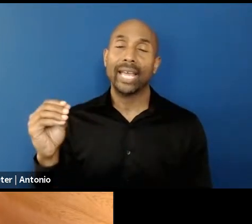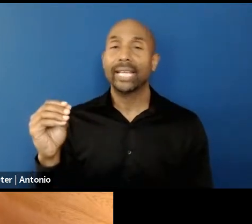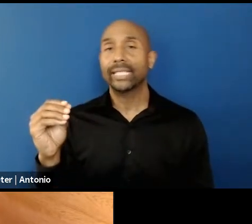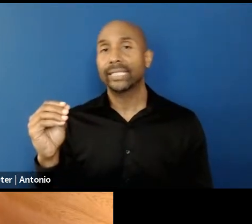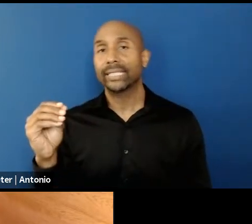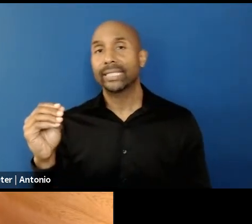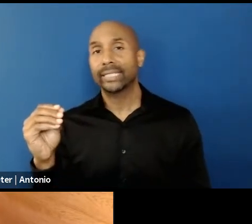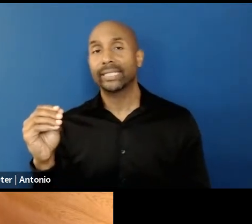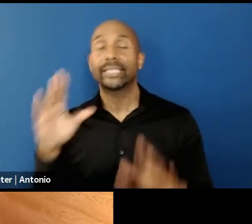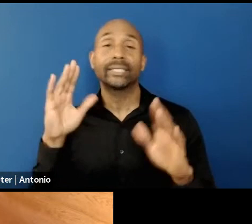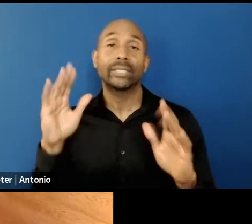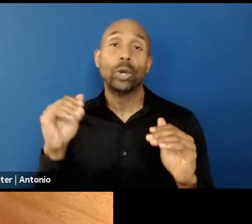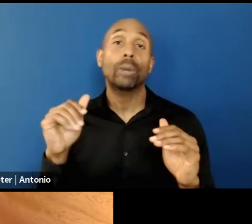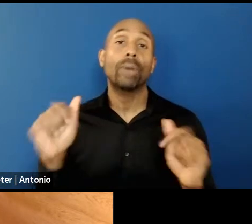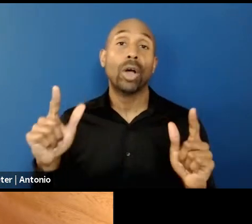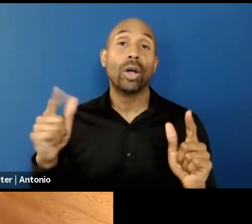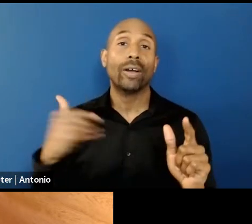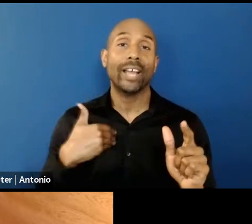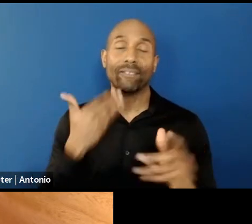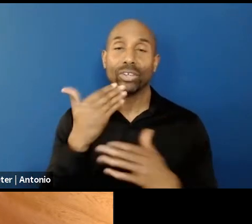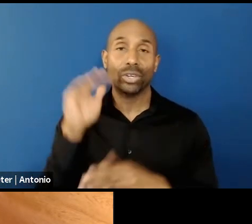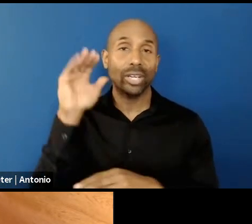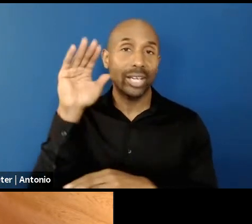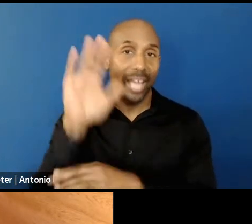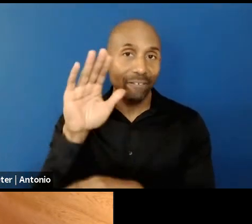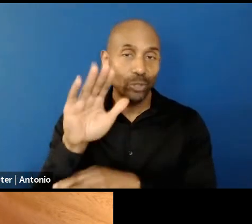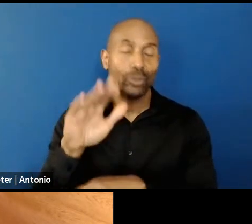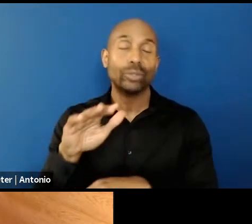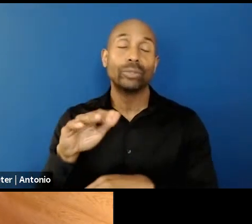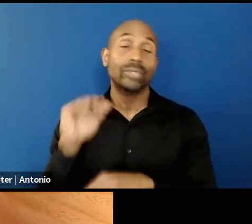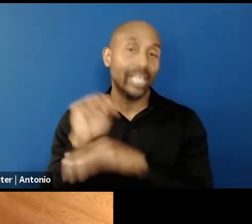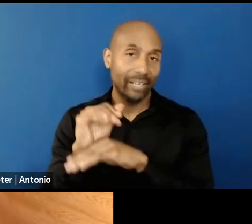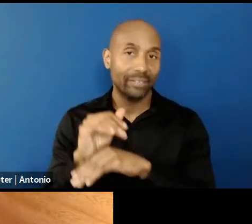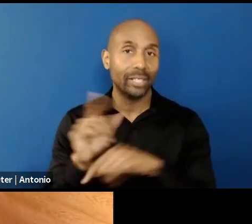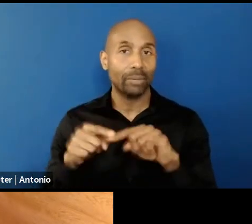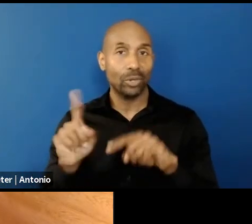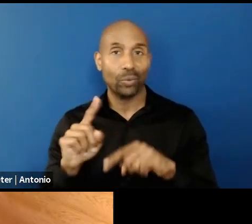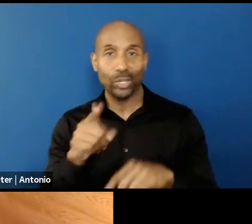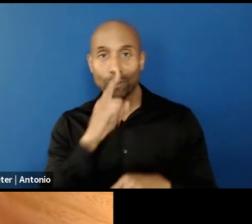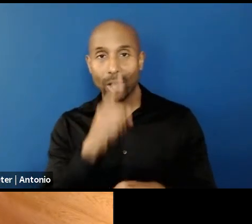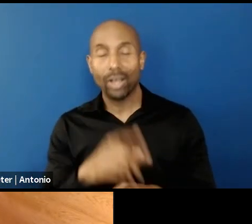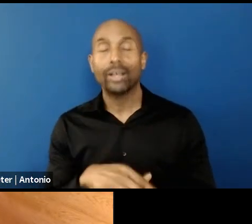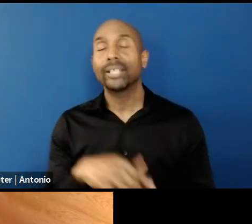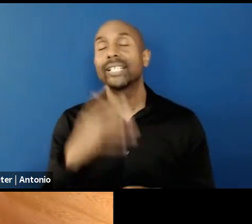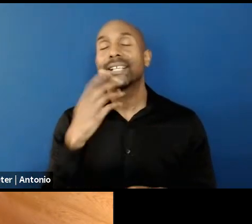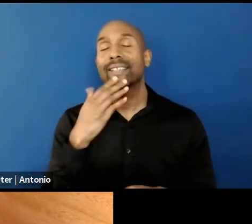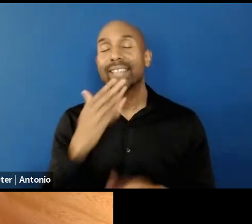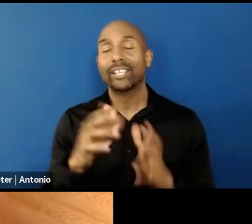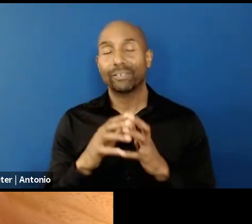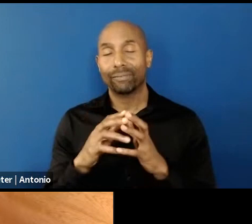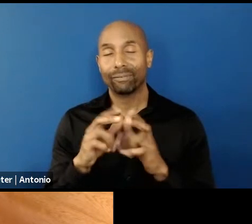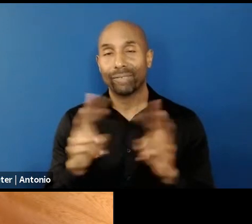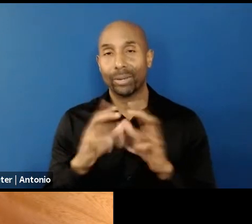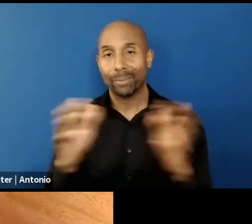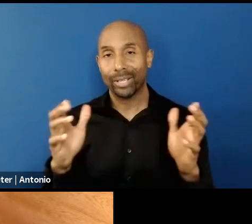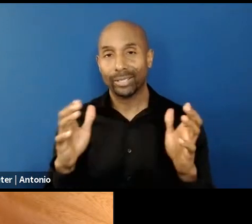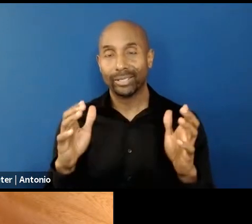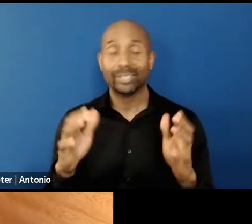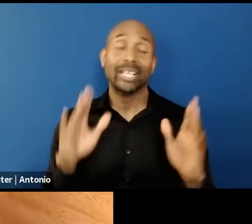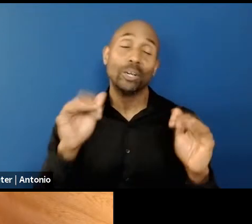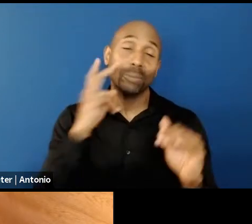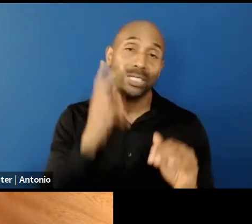good afternoon or a good evening, depending on where you are. Thank you very much and see you hopefully soon, Jan.